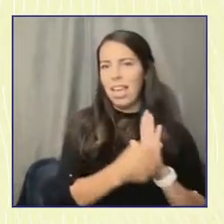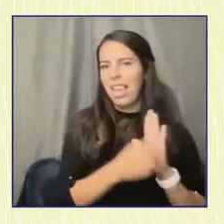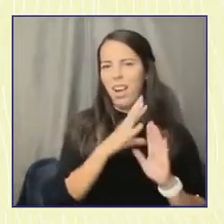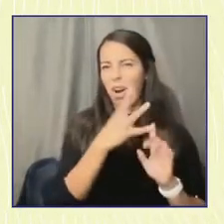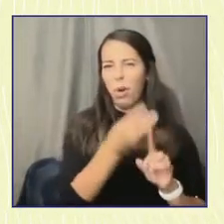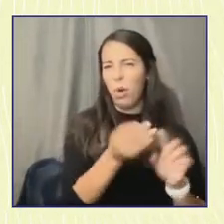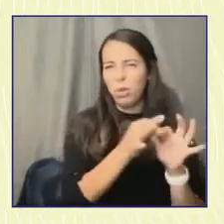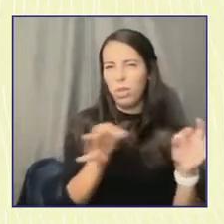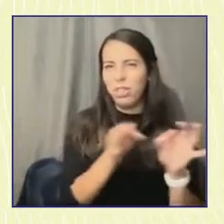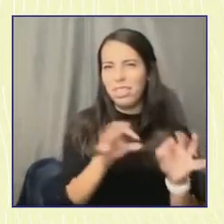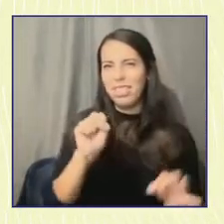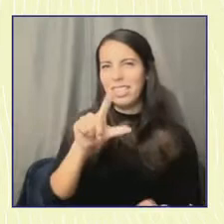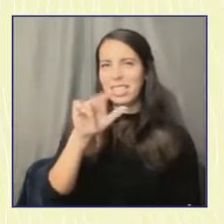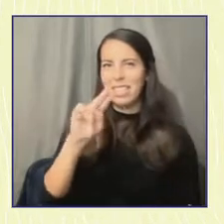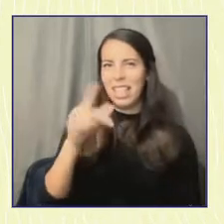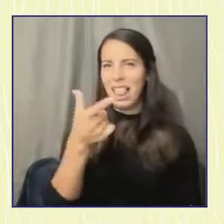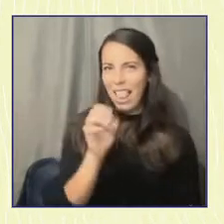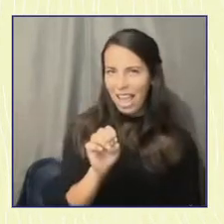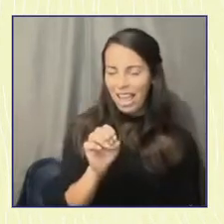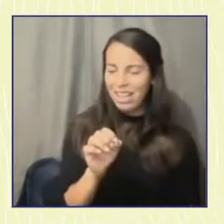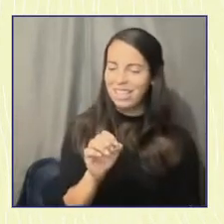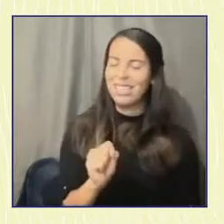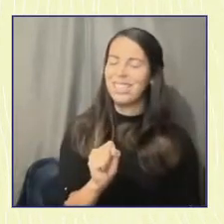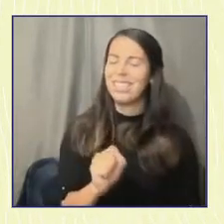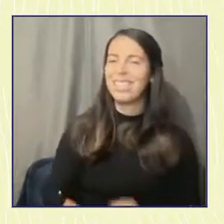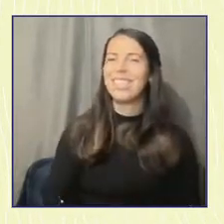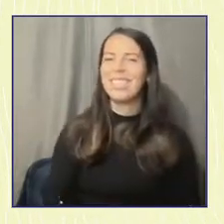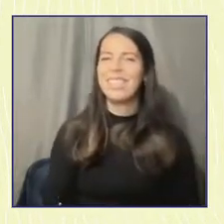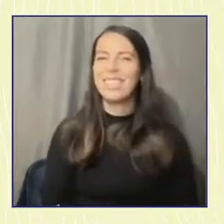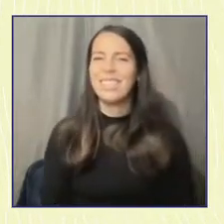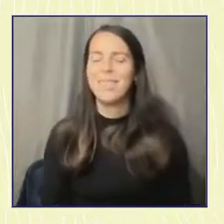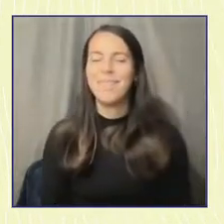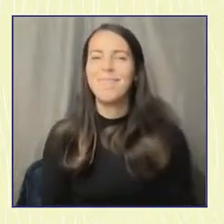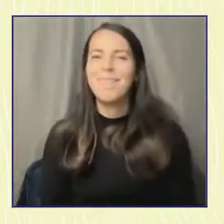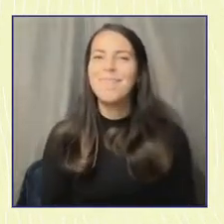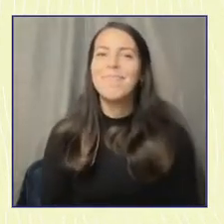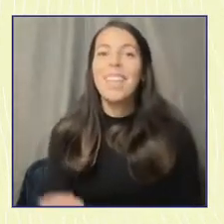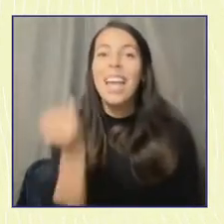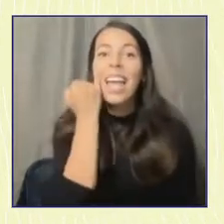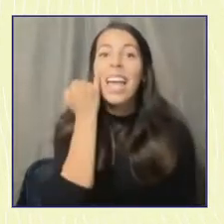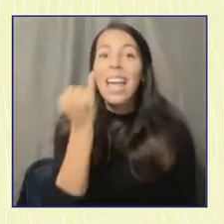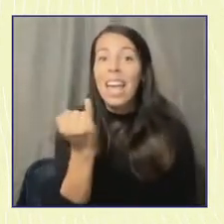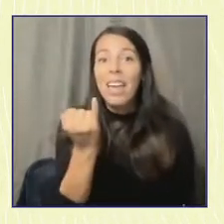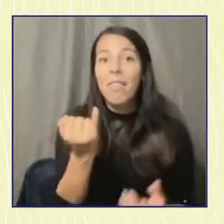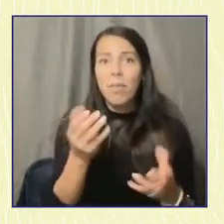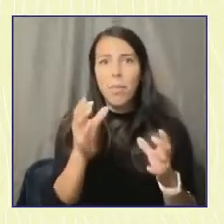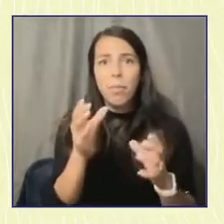for dude. And I think that if more organizations did that, it becomes, like, less intimidating to get involved.